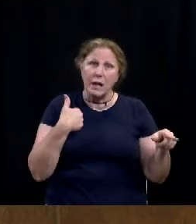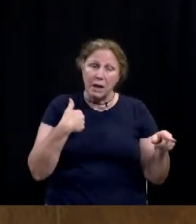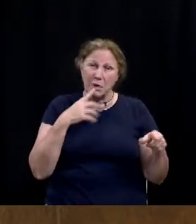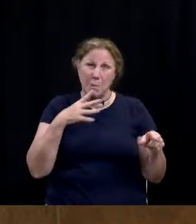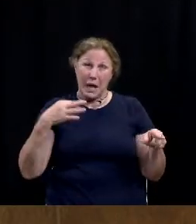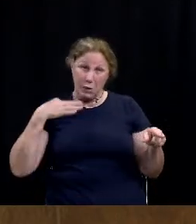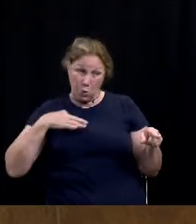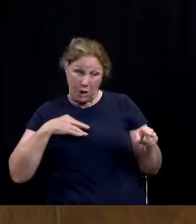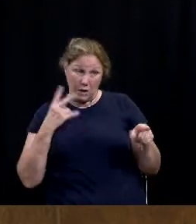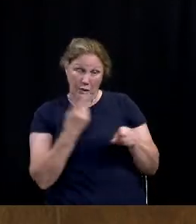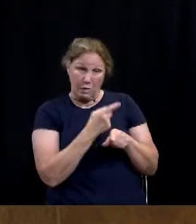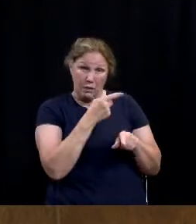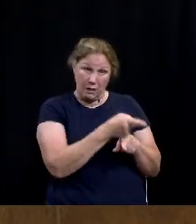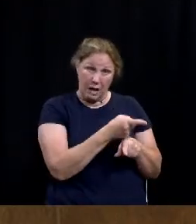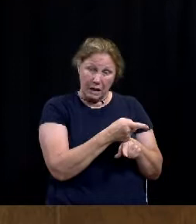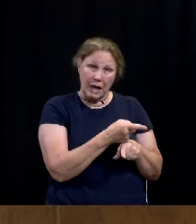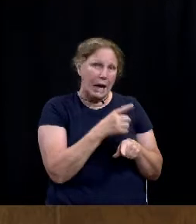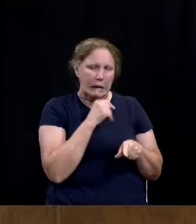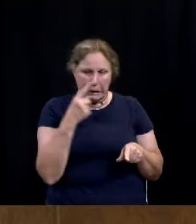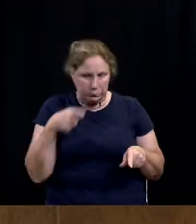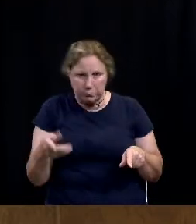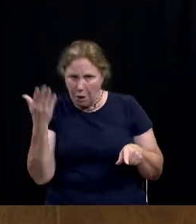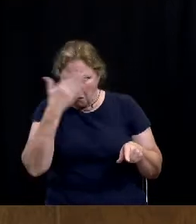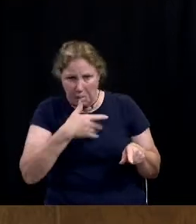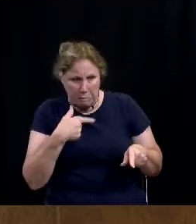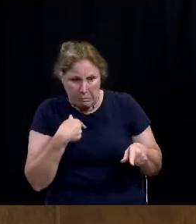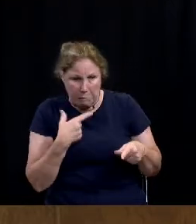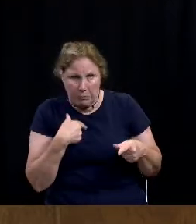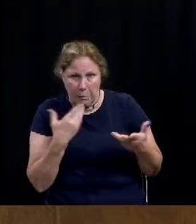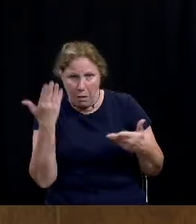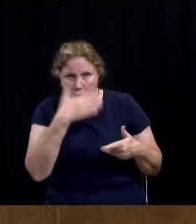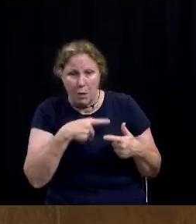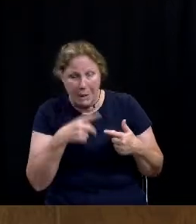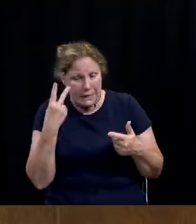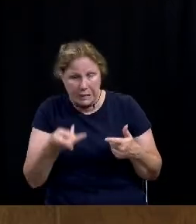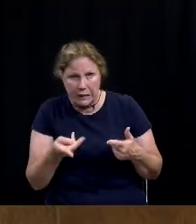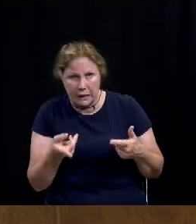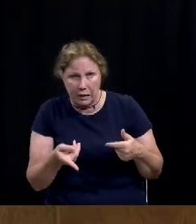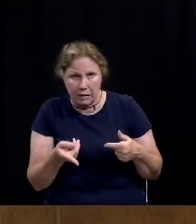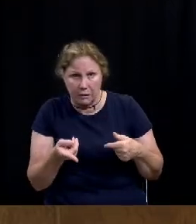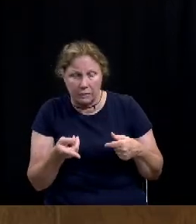about with the consultant. And I didn't see it in the first draft of the ordinance.